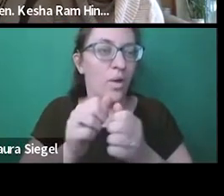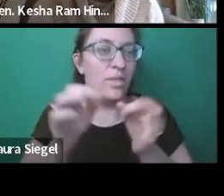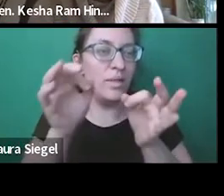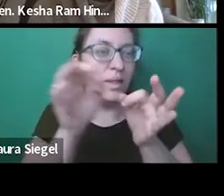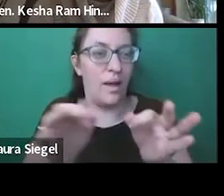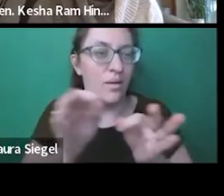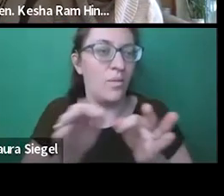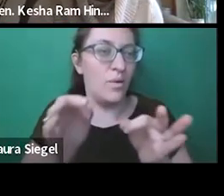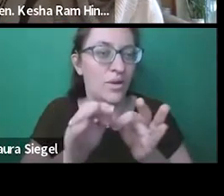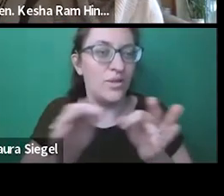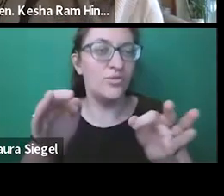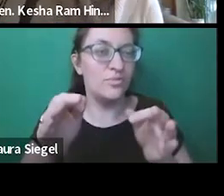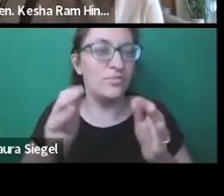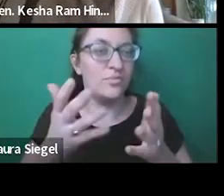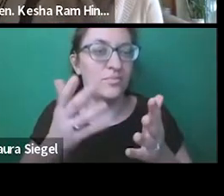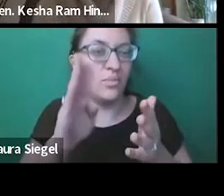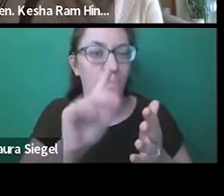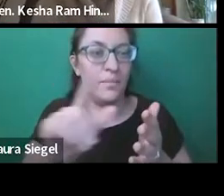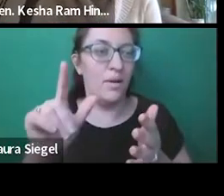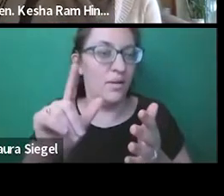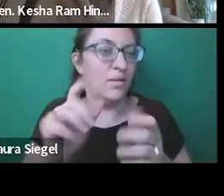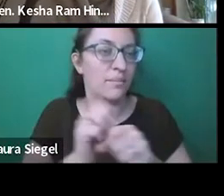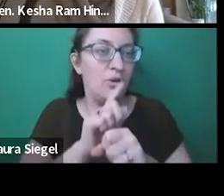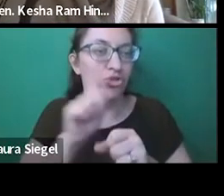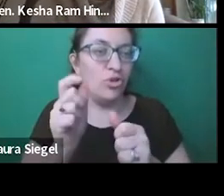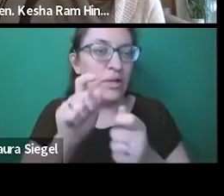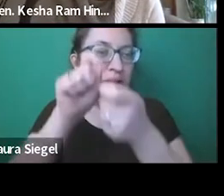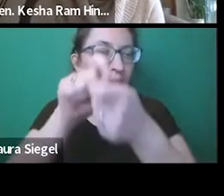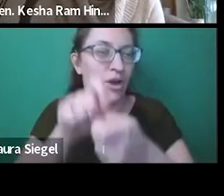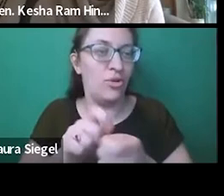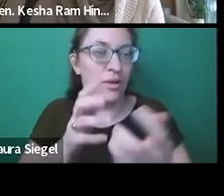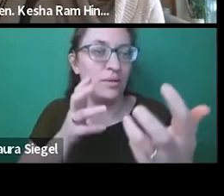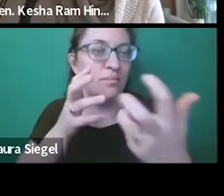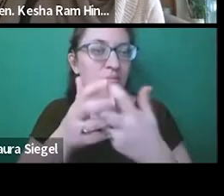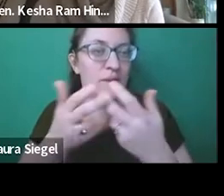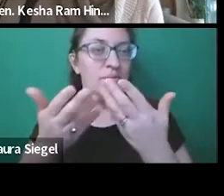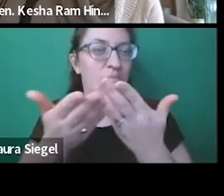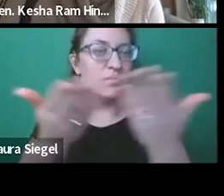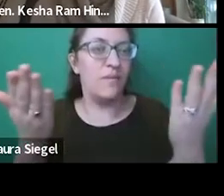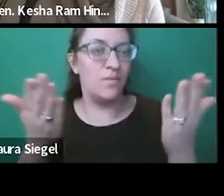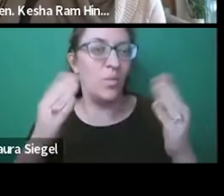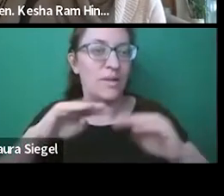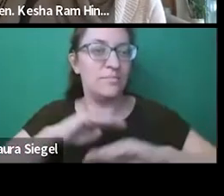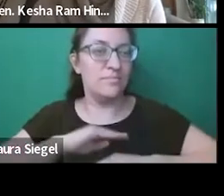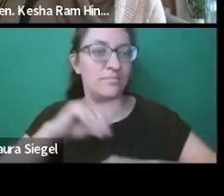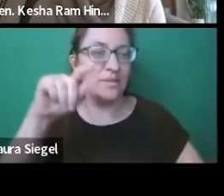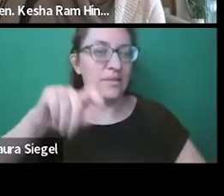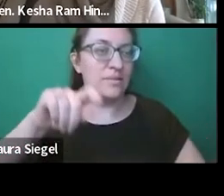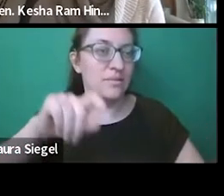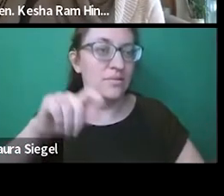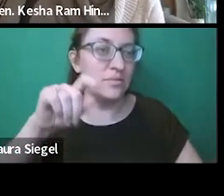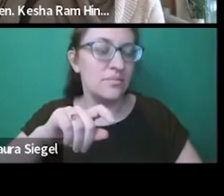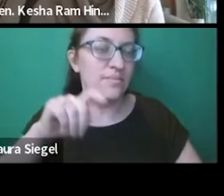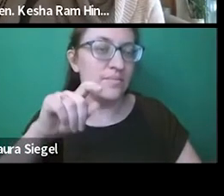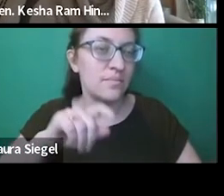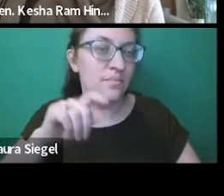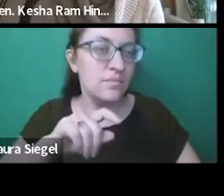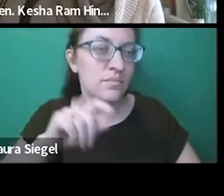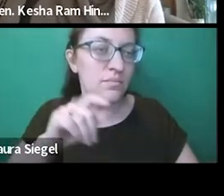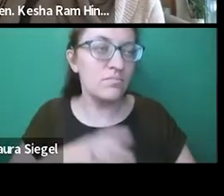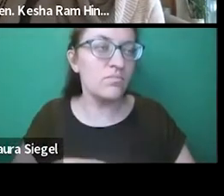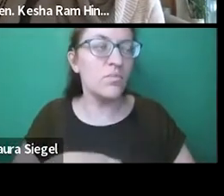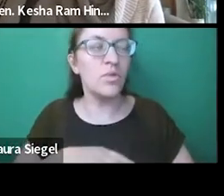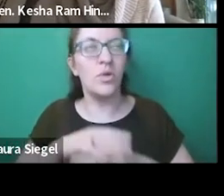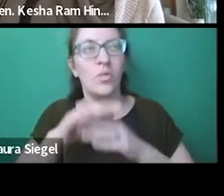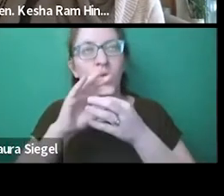I am more than happy to help in any way that I can crafting and navigating that language for the bill. Um, you are correct that it, it